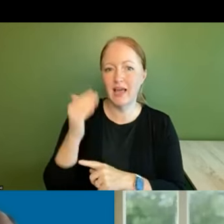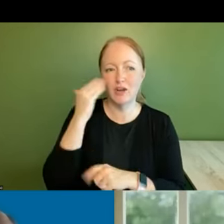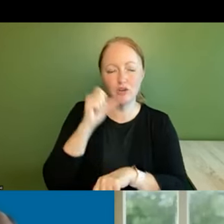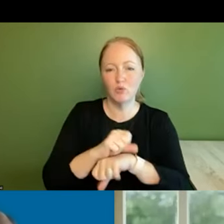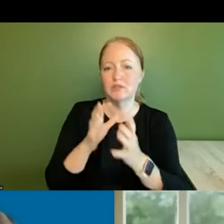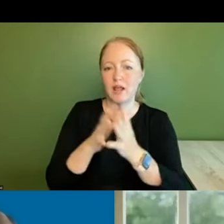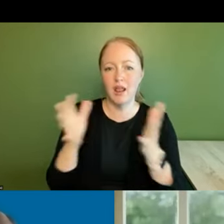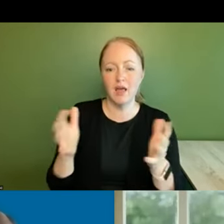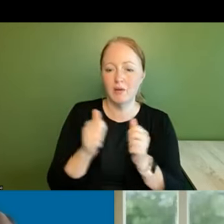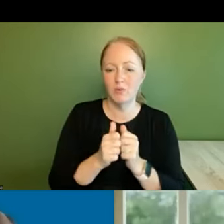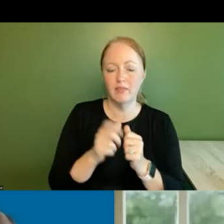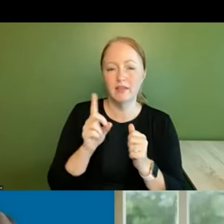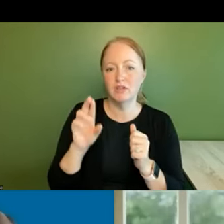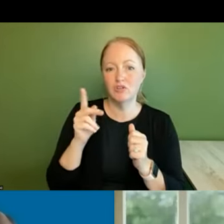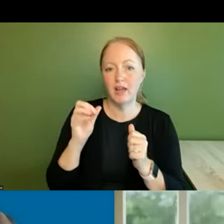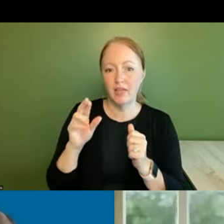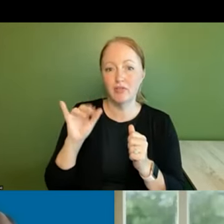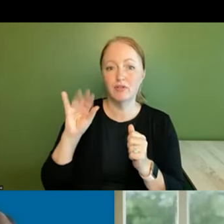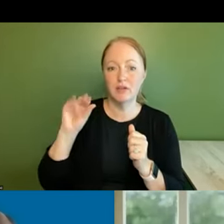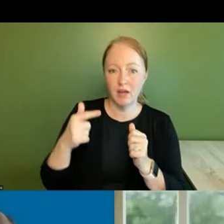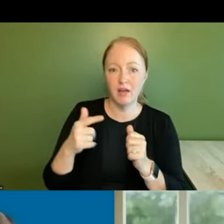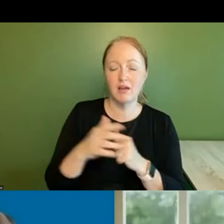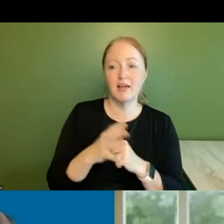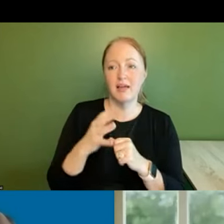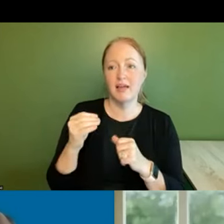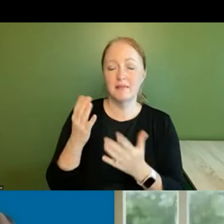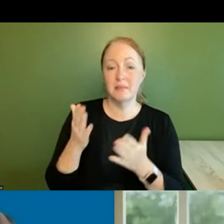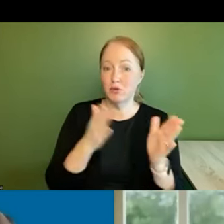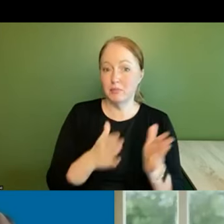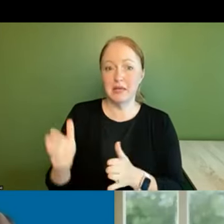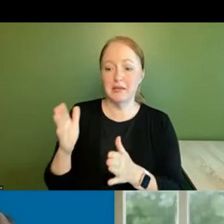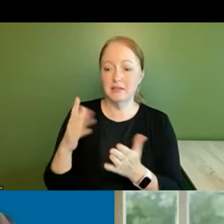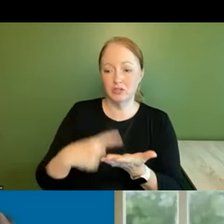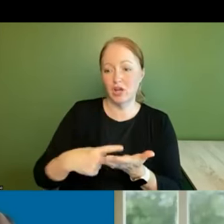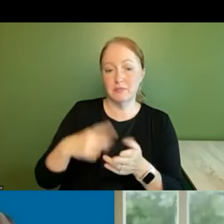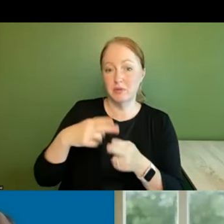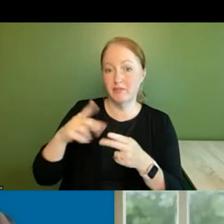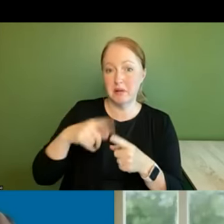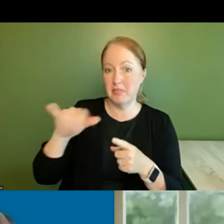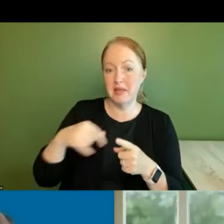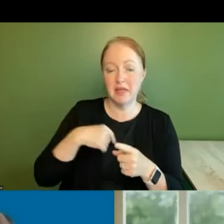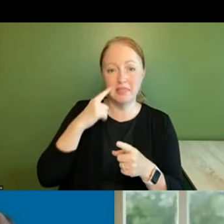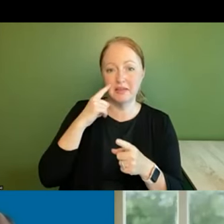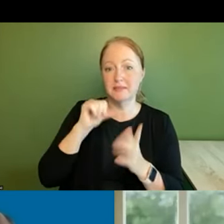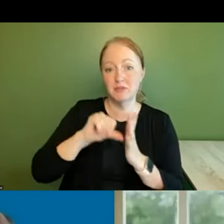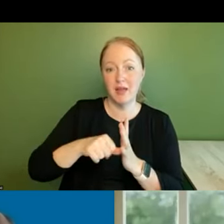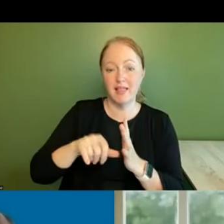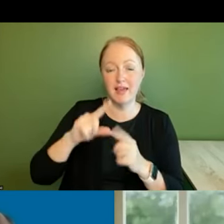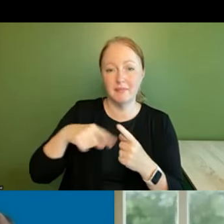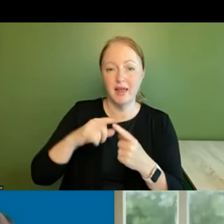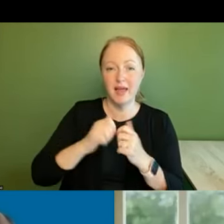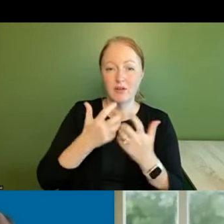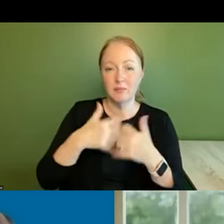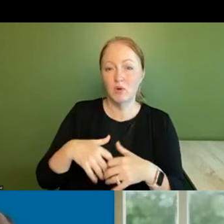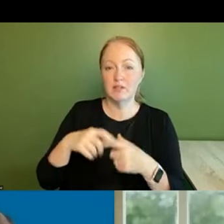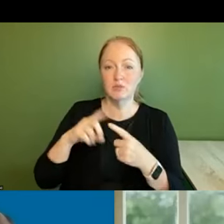lot with dr heather young um and maybe you're planning on talking briefly about that i think that's something to highlight too about how it can be worked